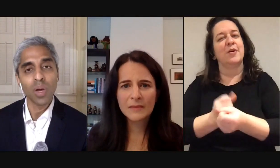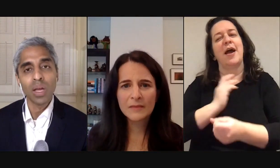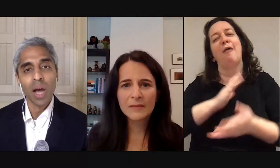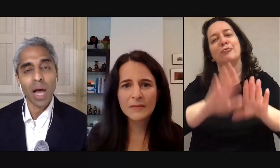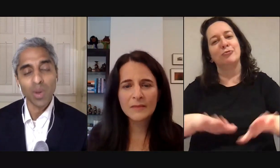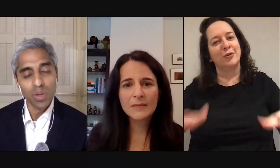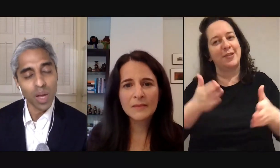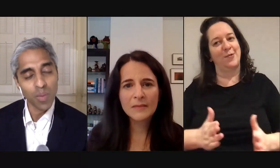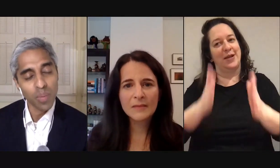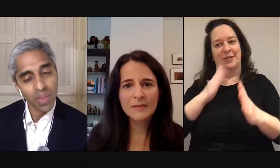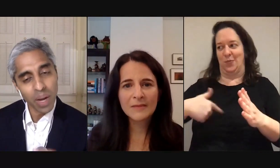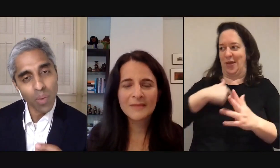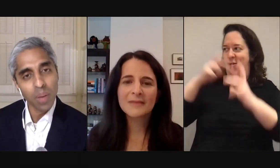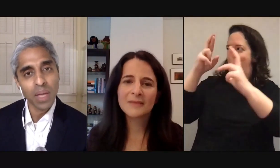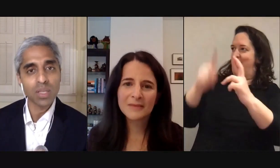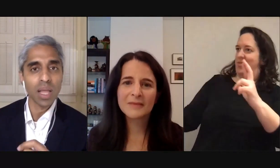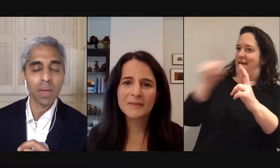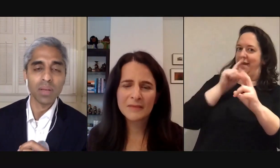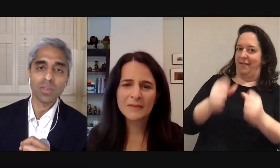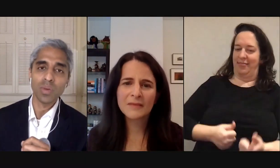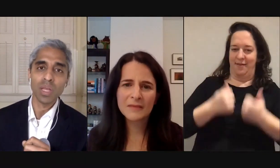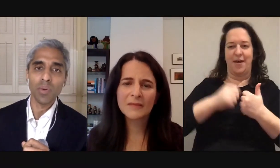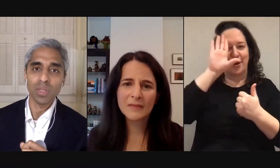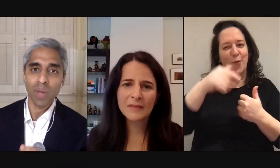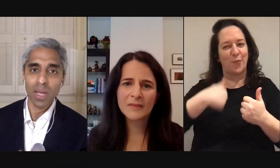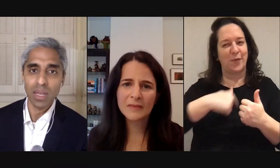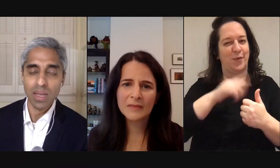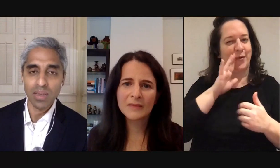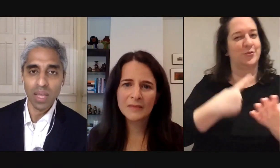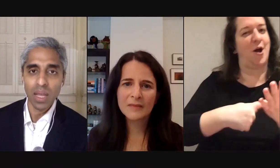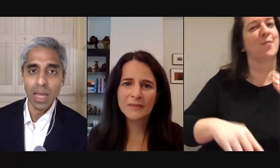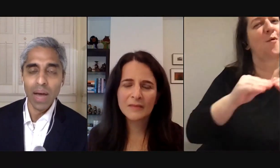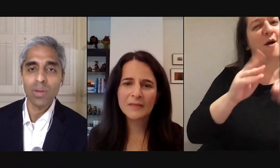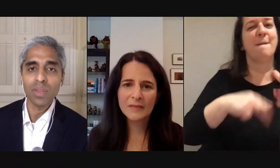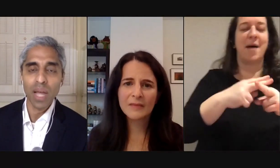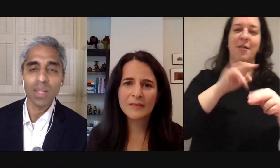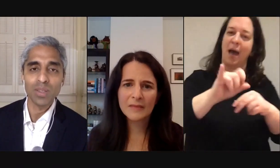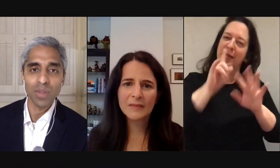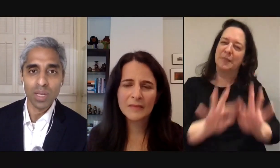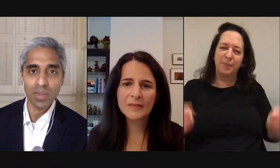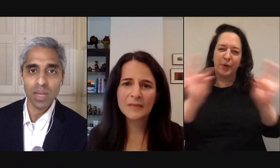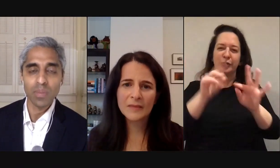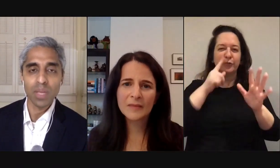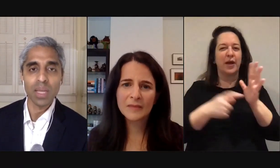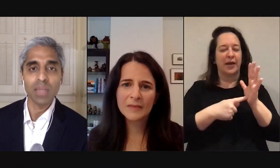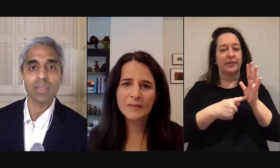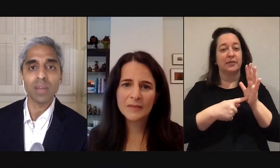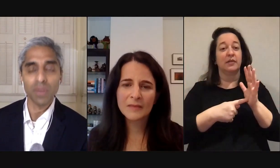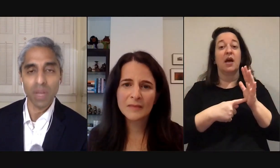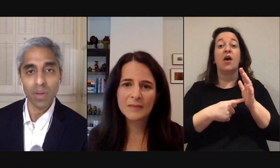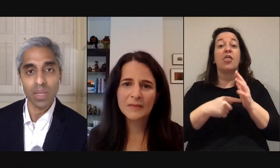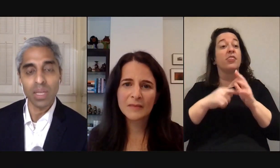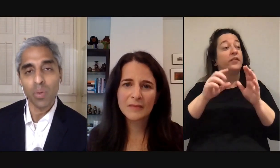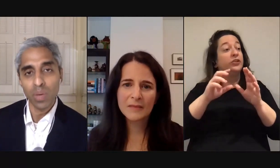and so i know we'll talk more about that but i want to mention that because it's really important to recognize that out of the challenge of loneliness comes i think a